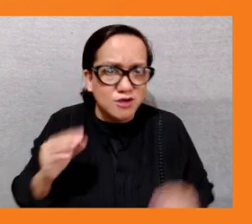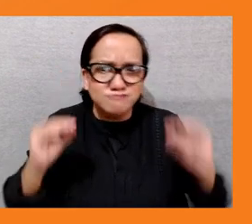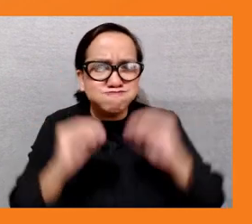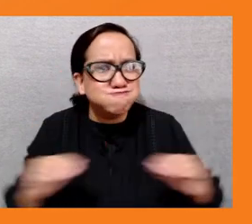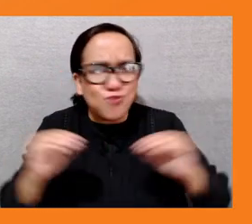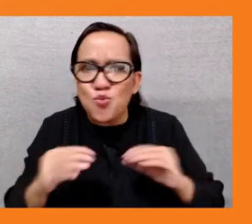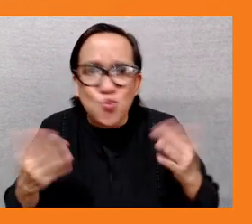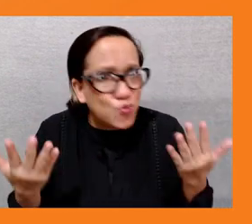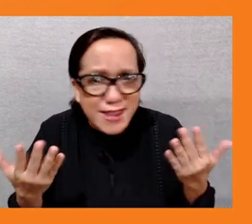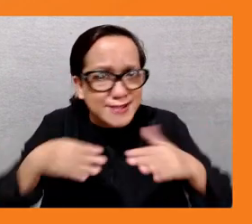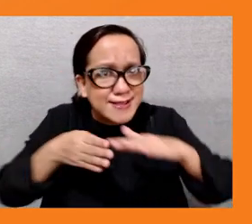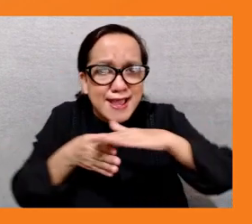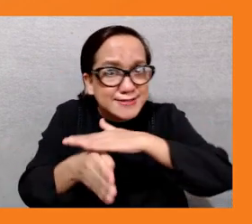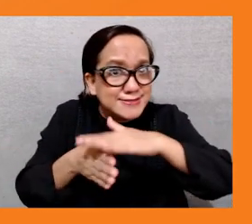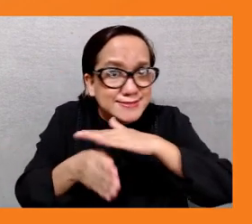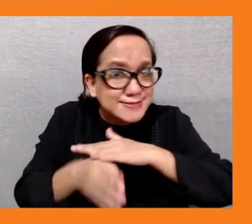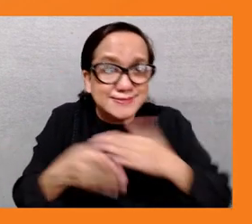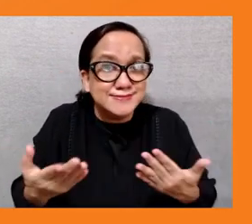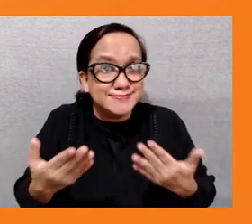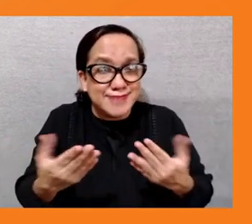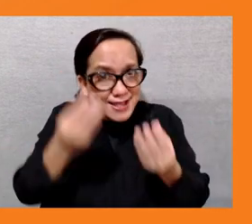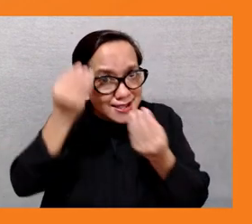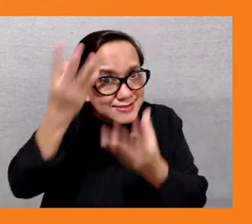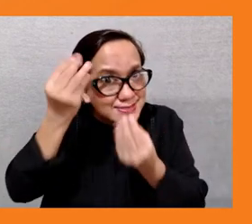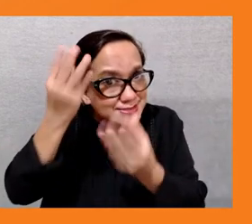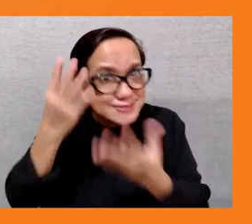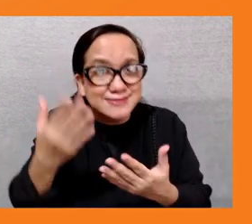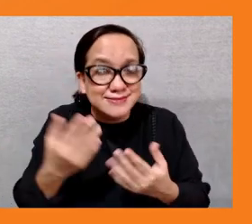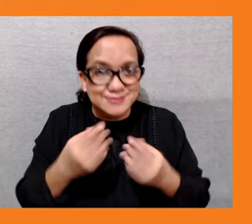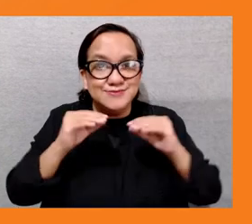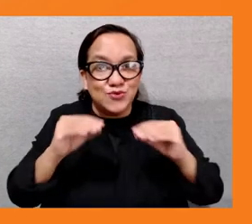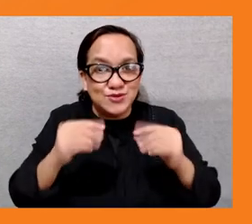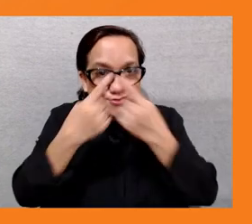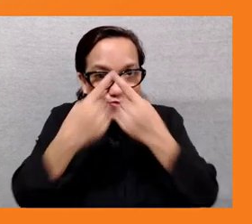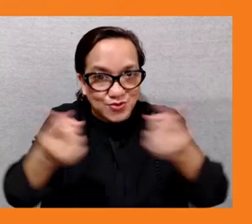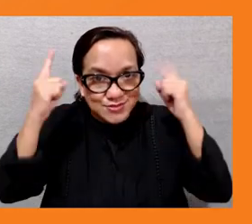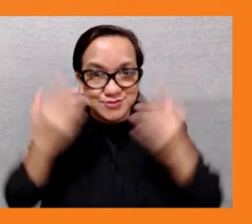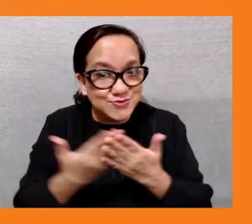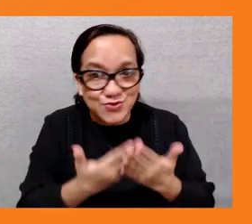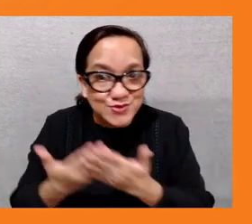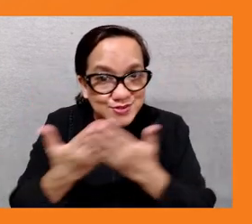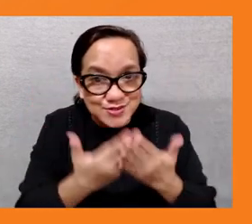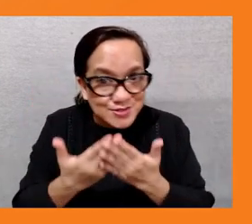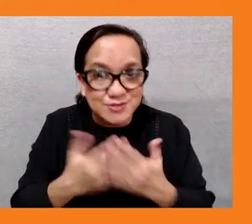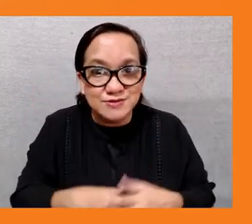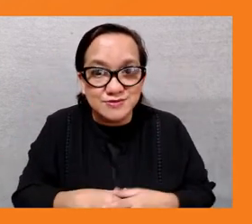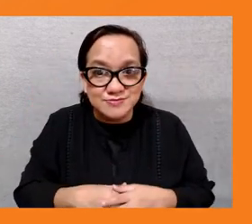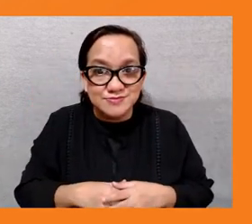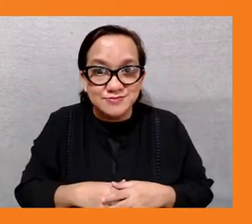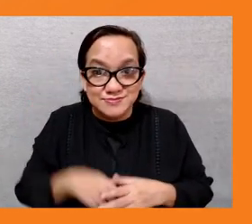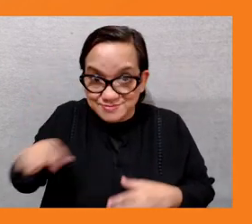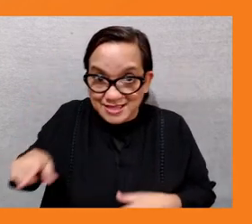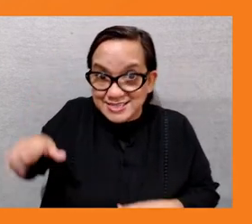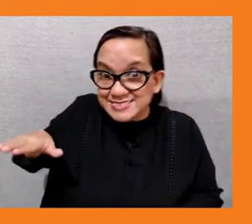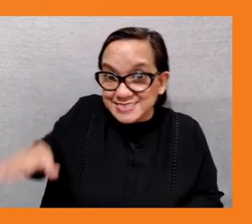because they feel like it's their responsibility to take care of the households and family and some parents may force their kids to get married so